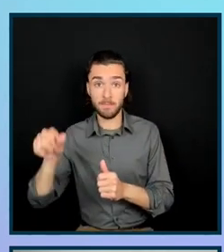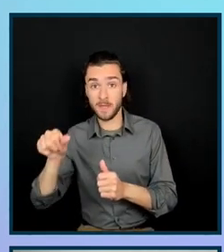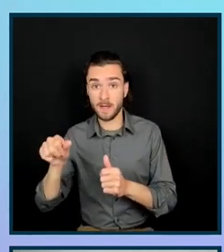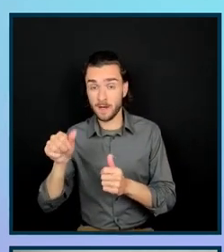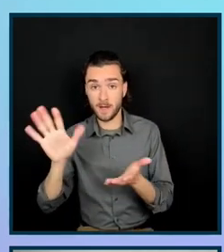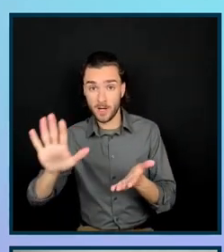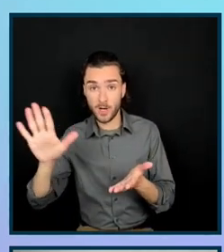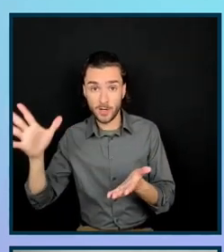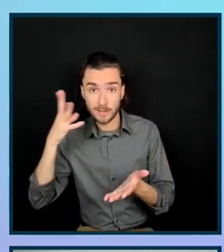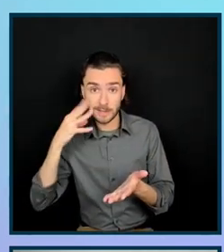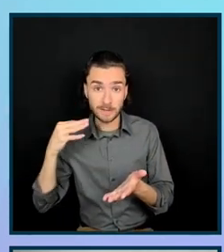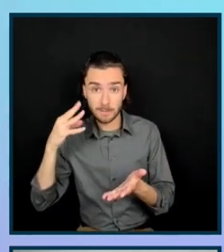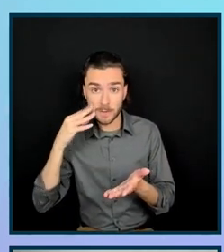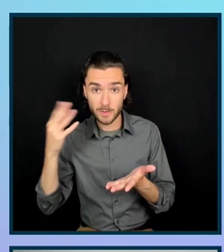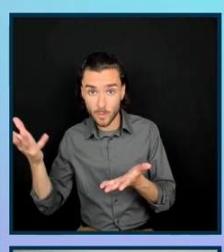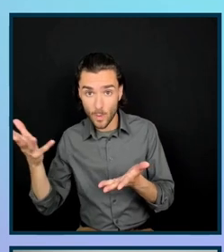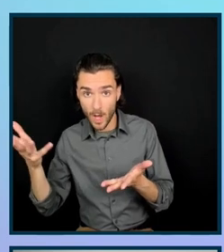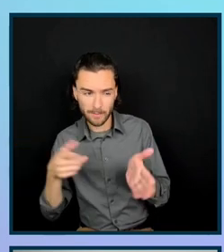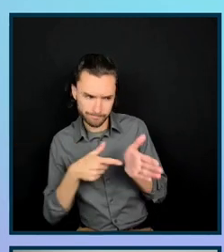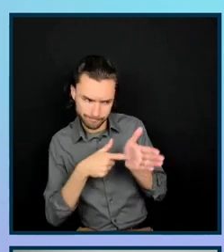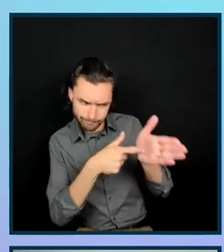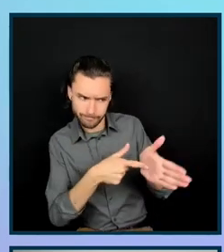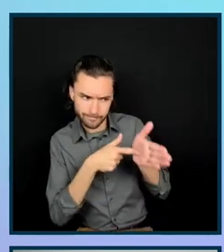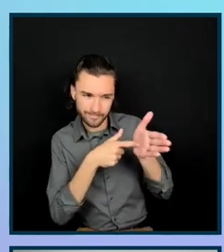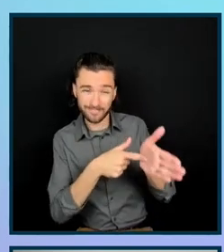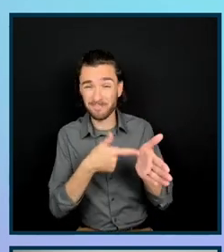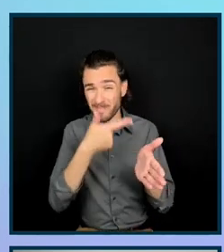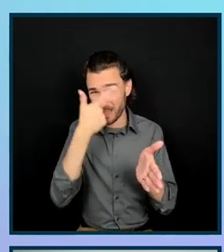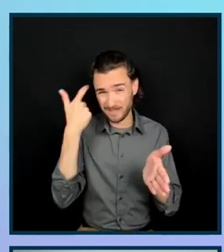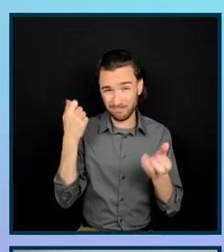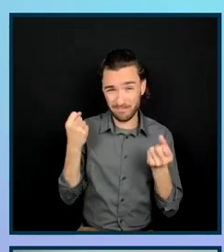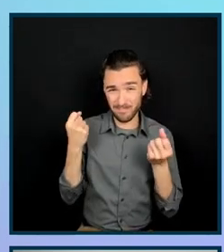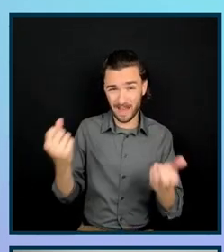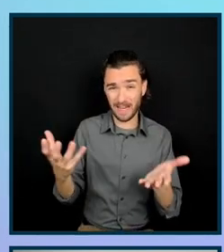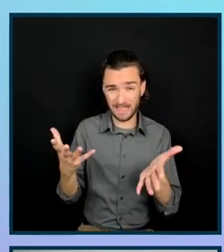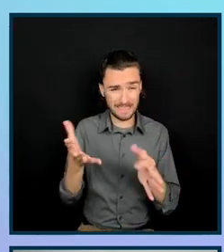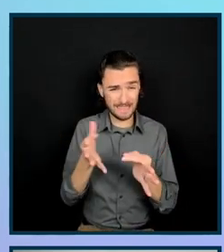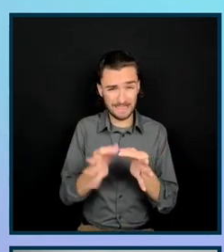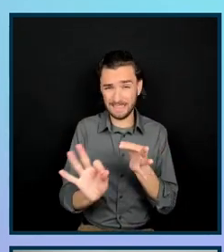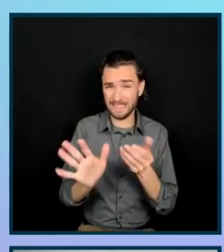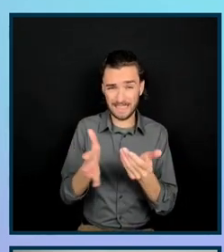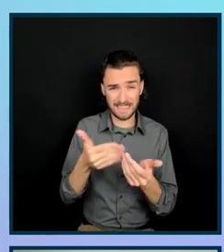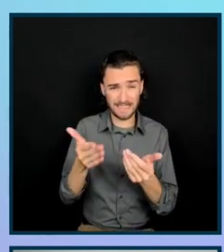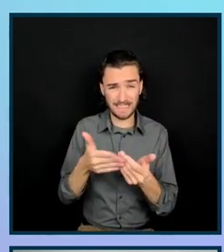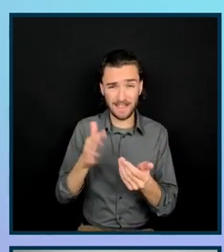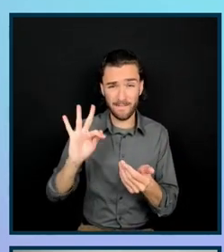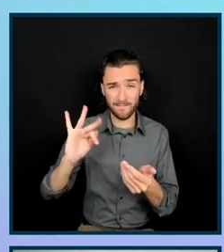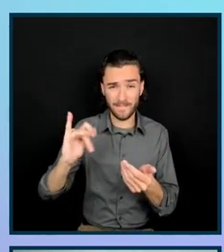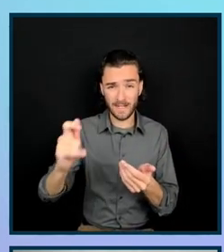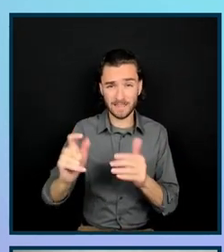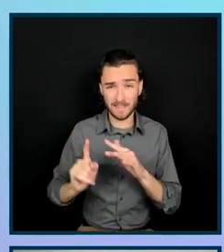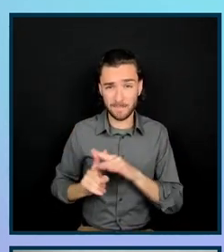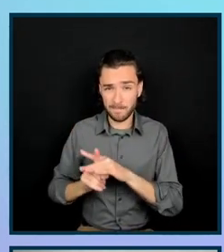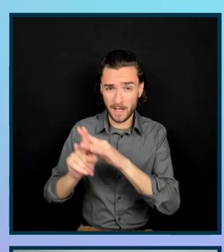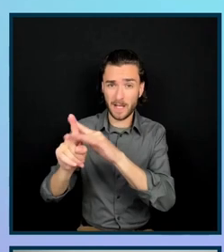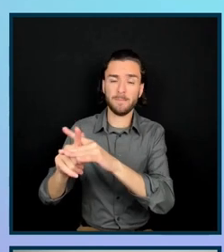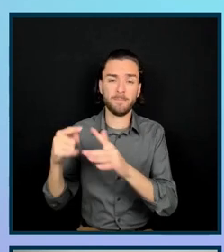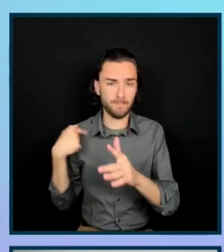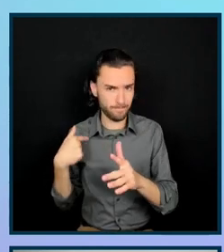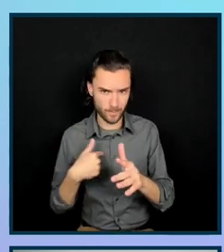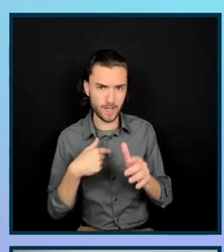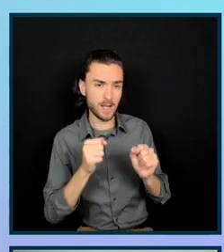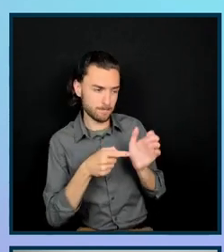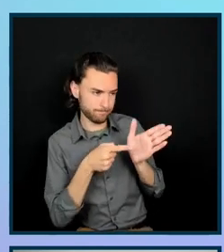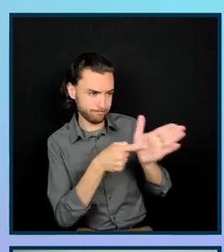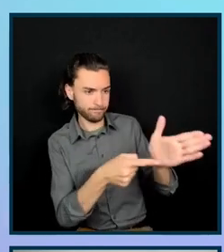We point out those easy fixes. And like I mentioned, we always provide further reading and resources at the end of the deck in case someone